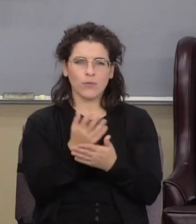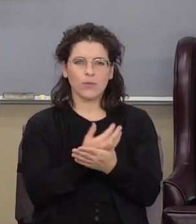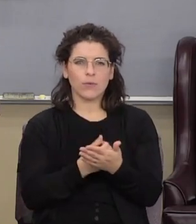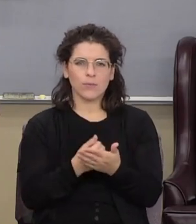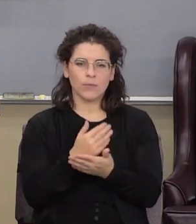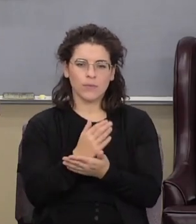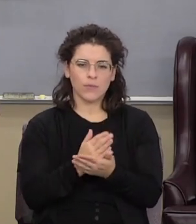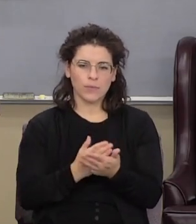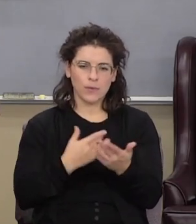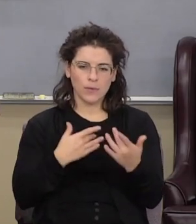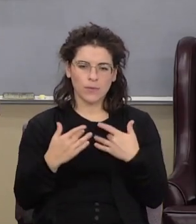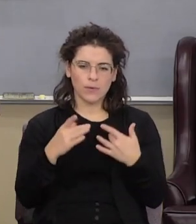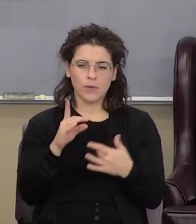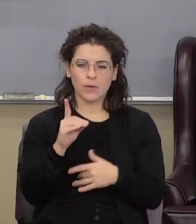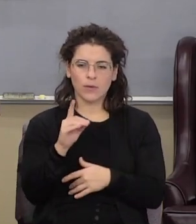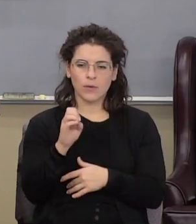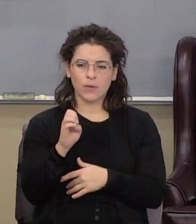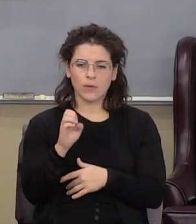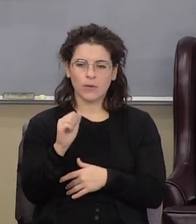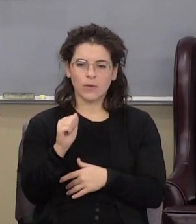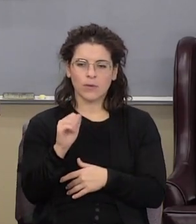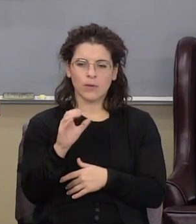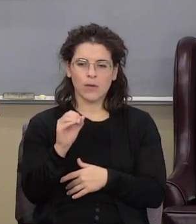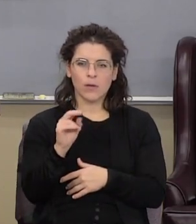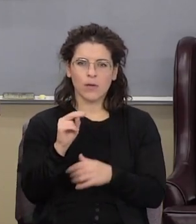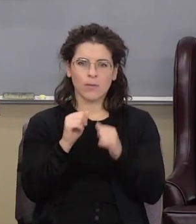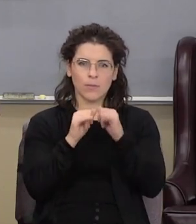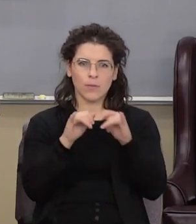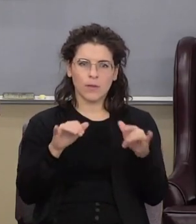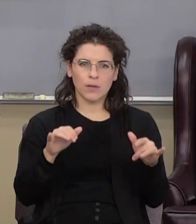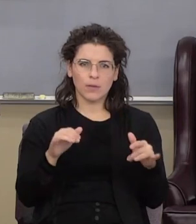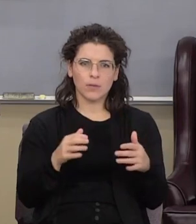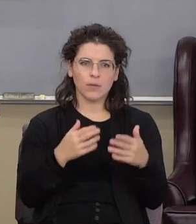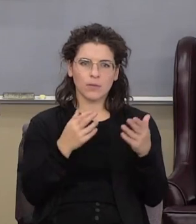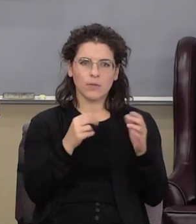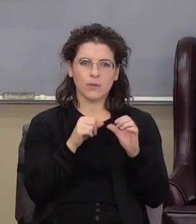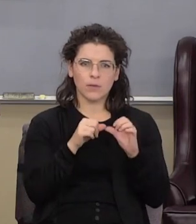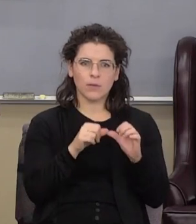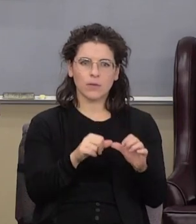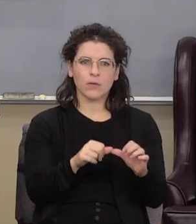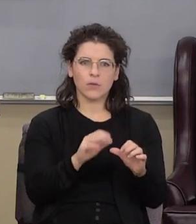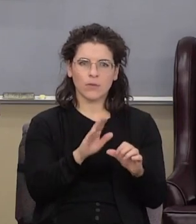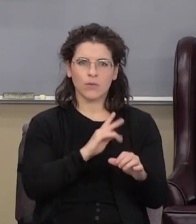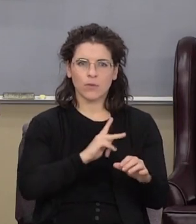and some dear deacon prayed Lord we pray you'd bless these tithes and offerings for the ongoing of thy kingdom